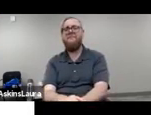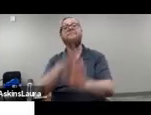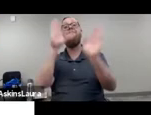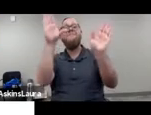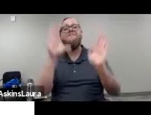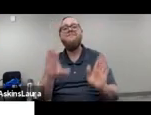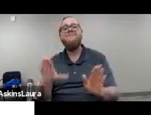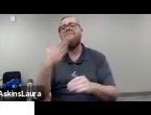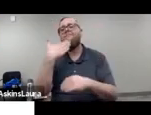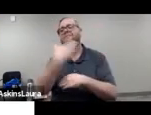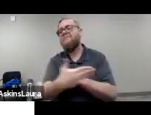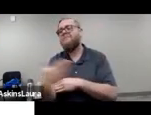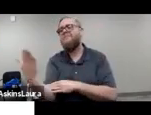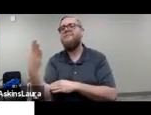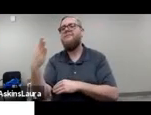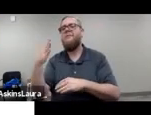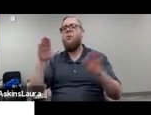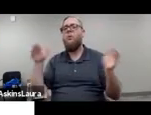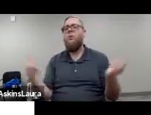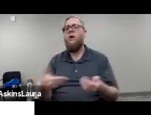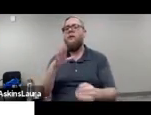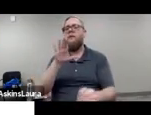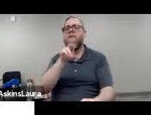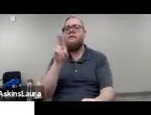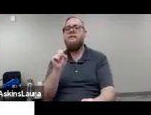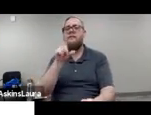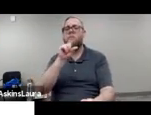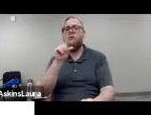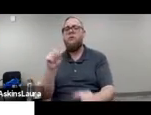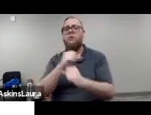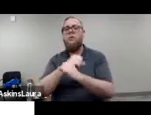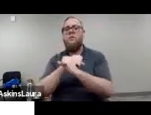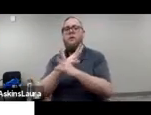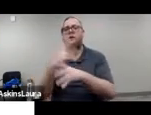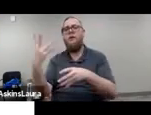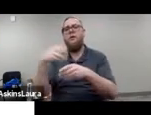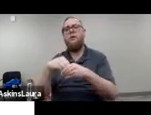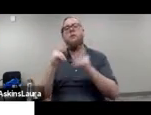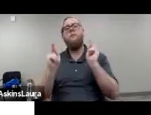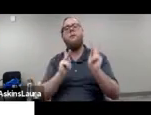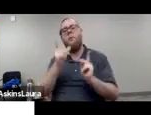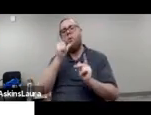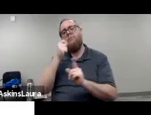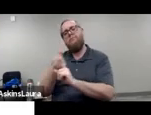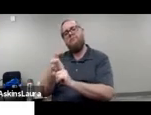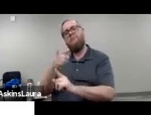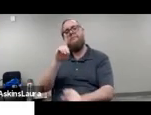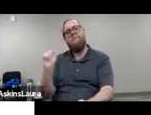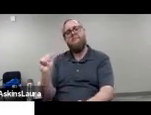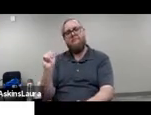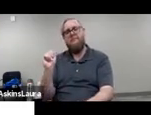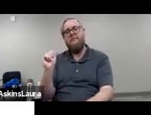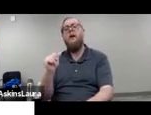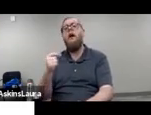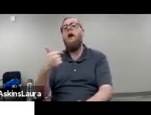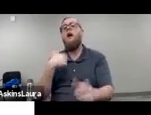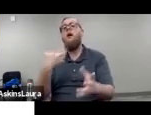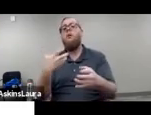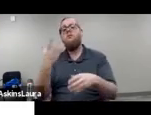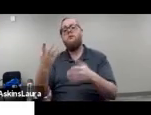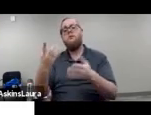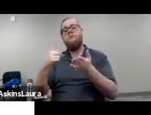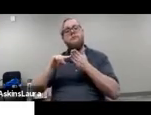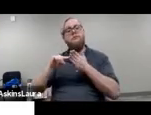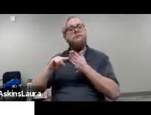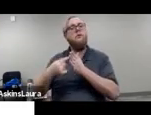Great. Good morning, everyone, and welcome to Census 2020 webinar, Inclusion of People with Disabilities. So I want to start off by